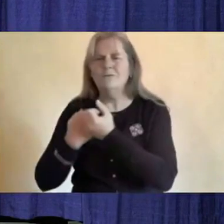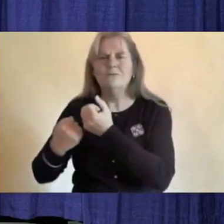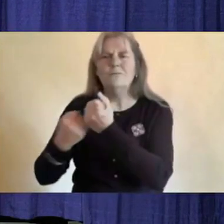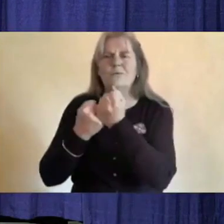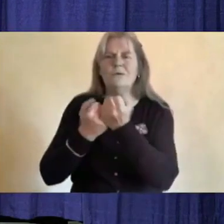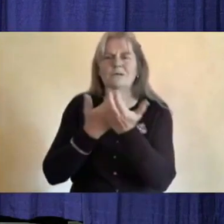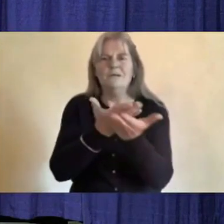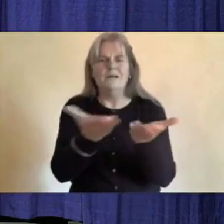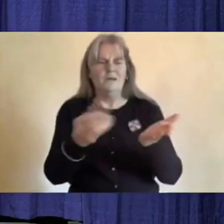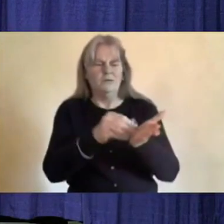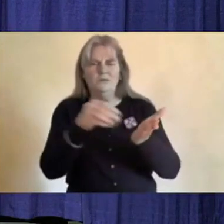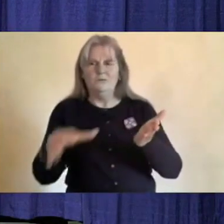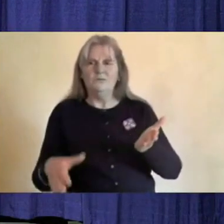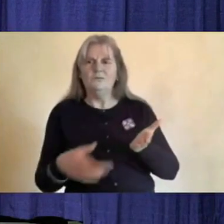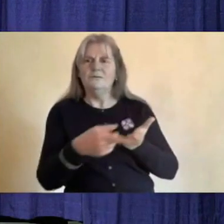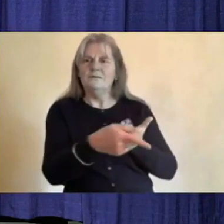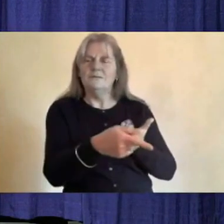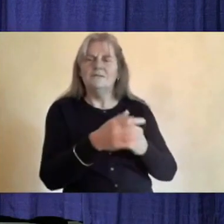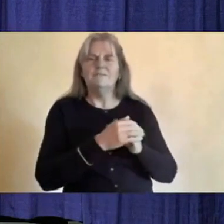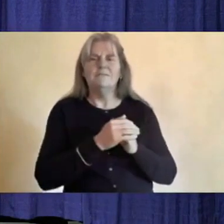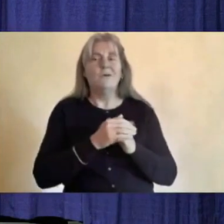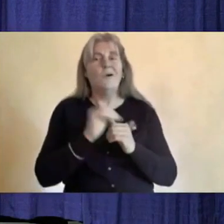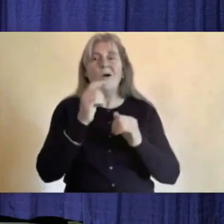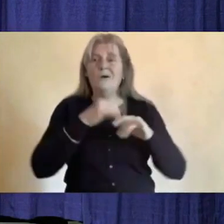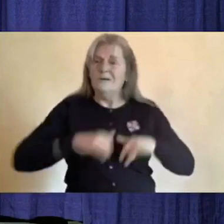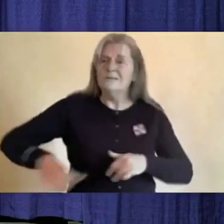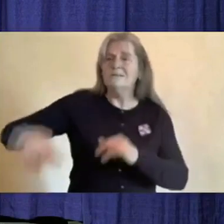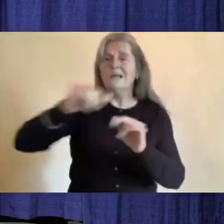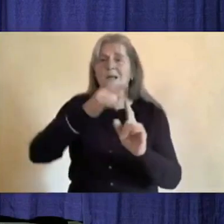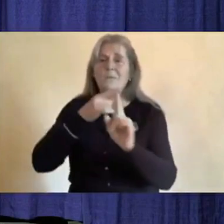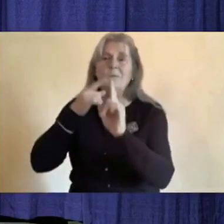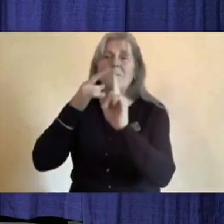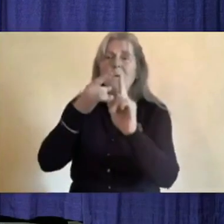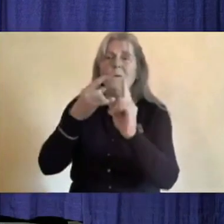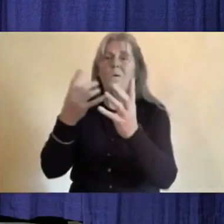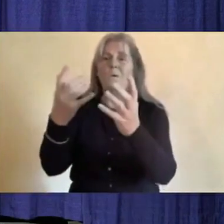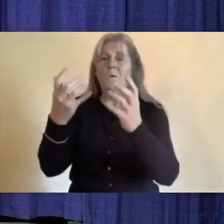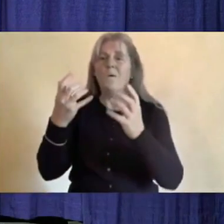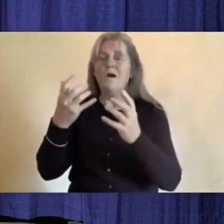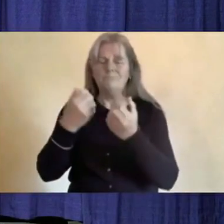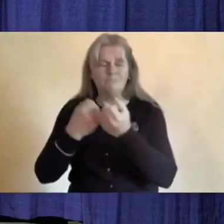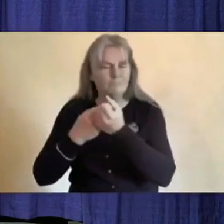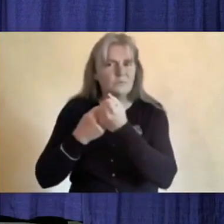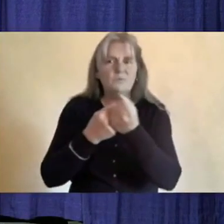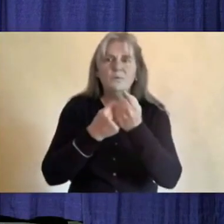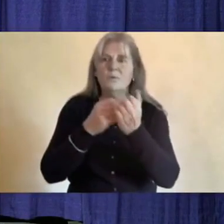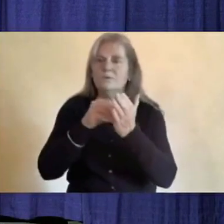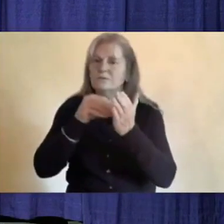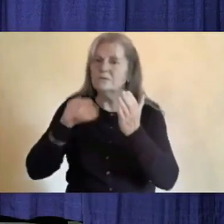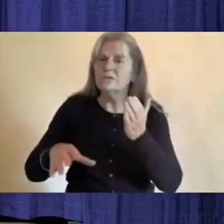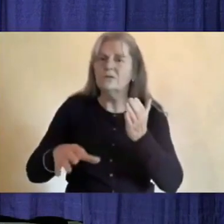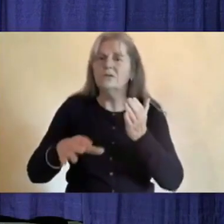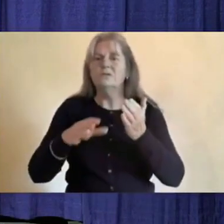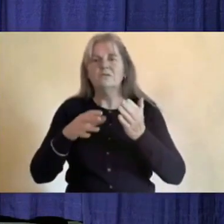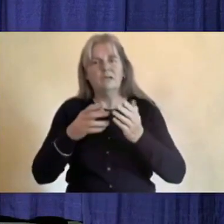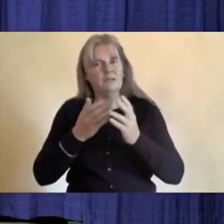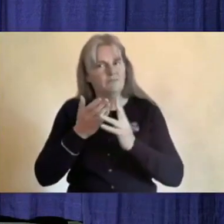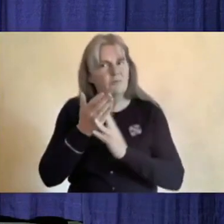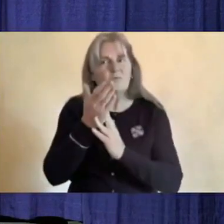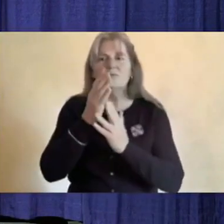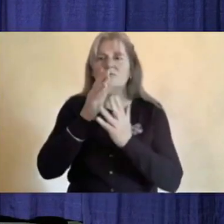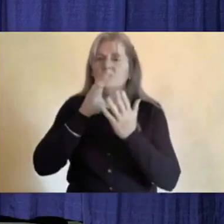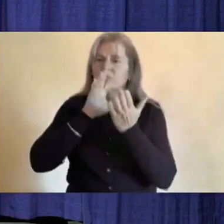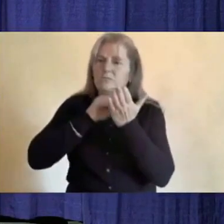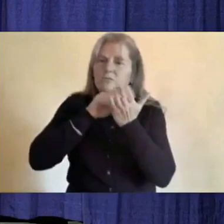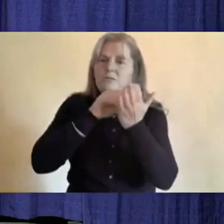We all share the goal of ensuring that our students are supported on their learning journeys, and we know that we can achieve